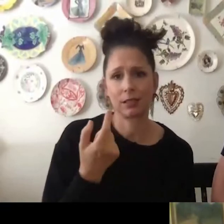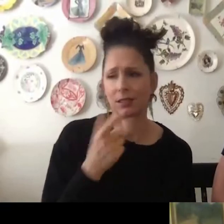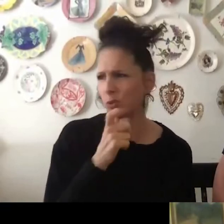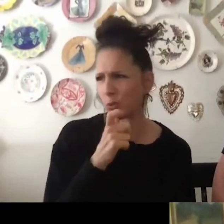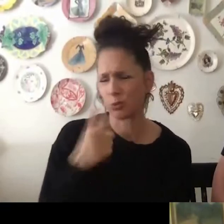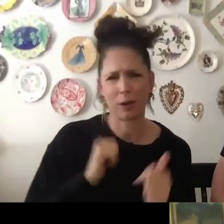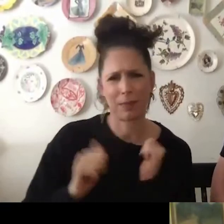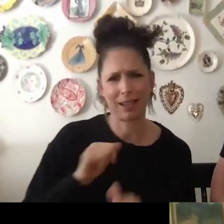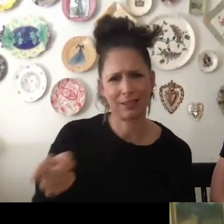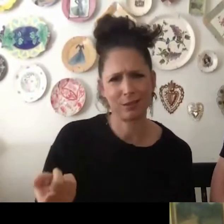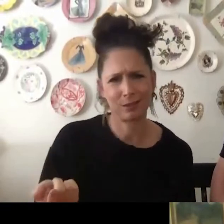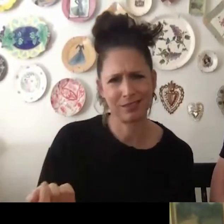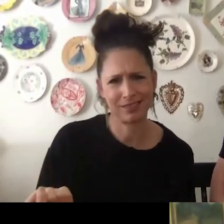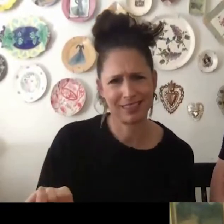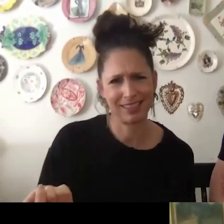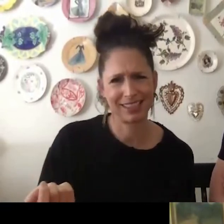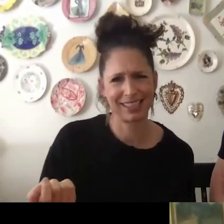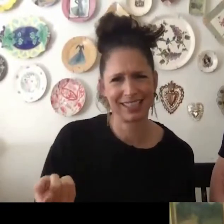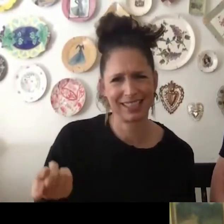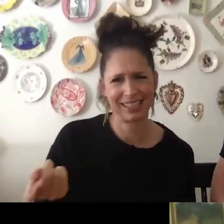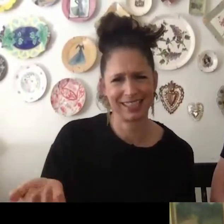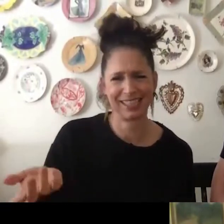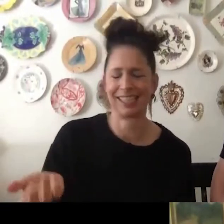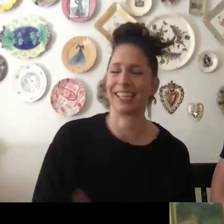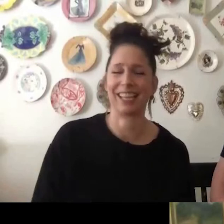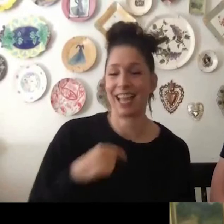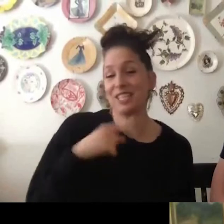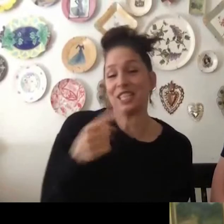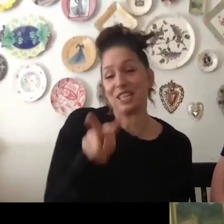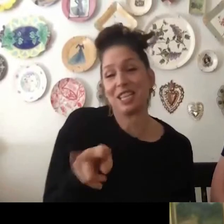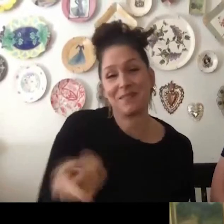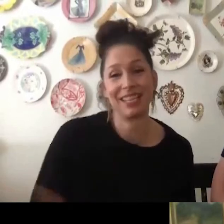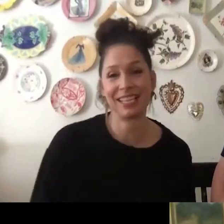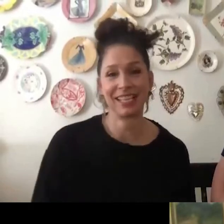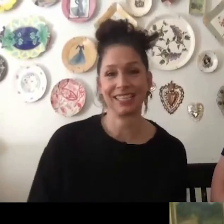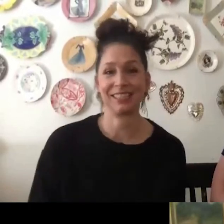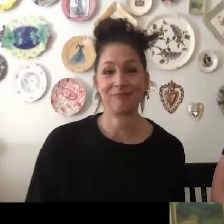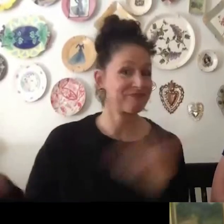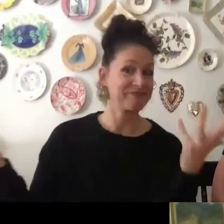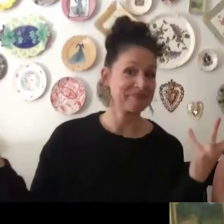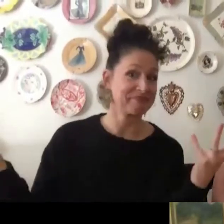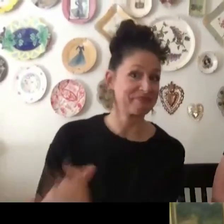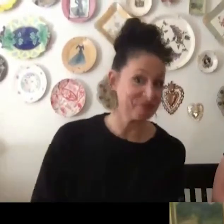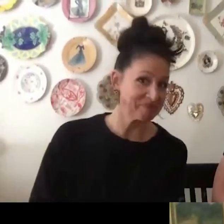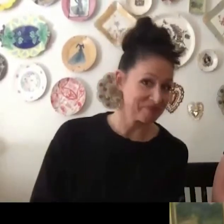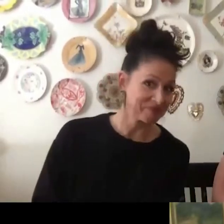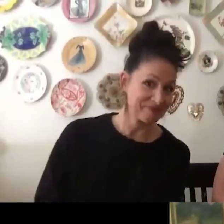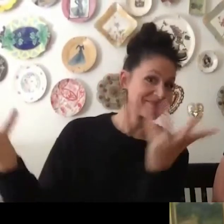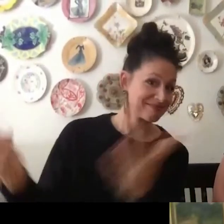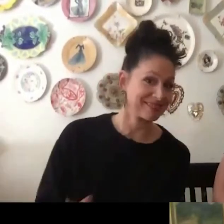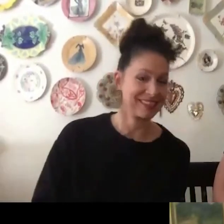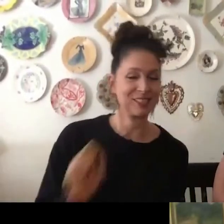Josh asked me, he said, who's going to play, you know, the male character? I just looked at him and I said, well,